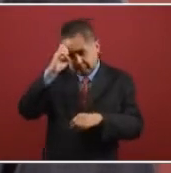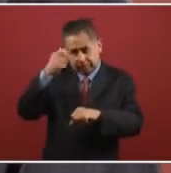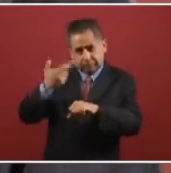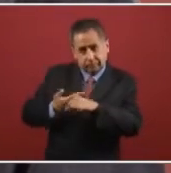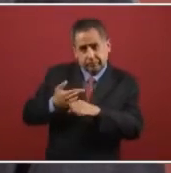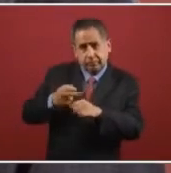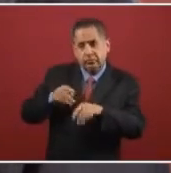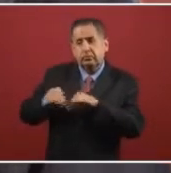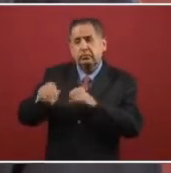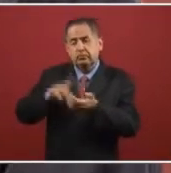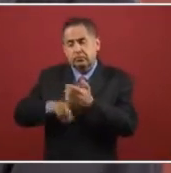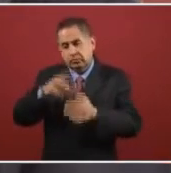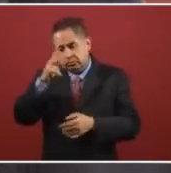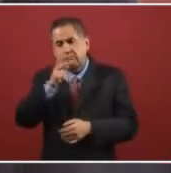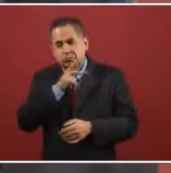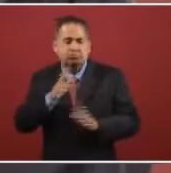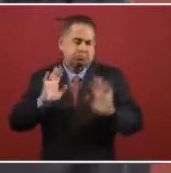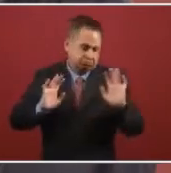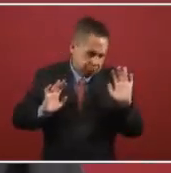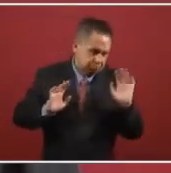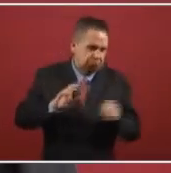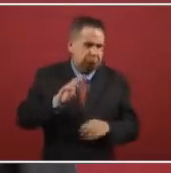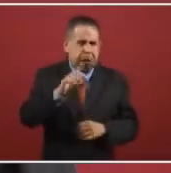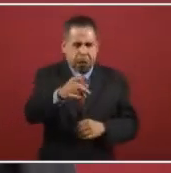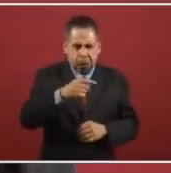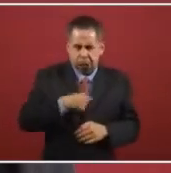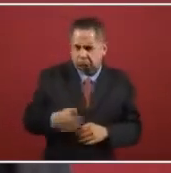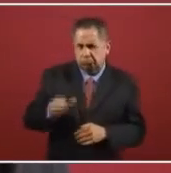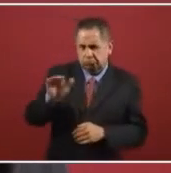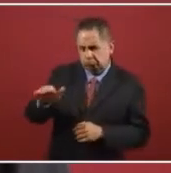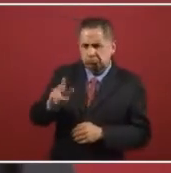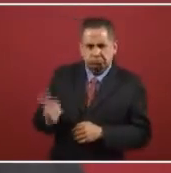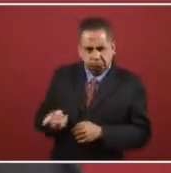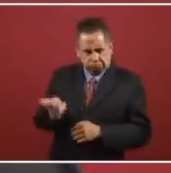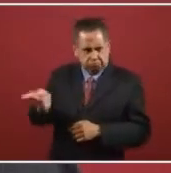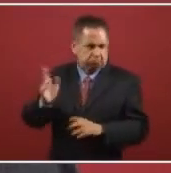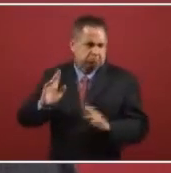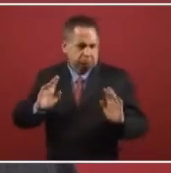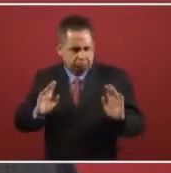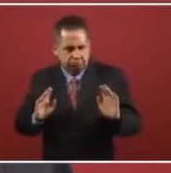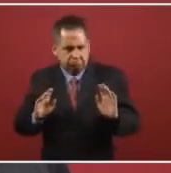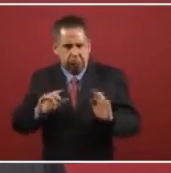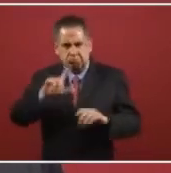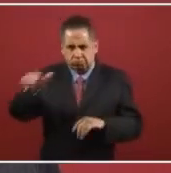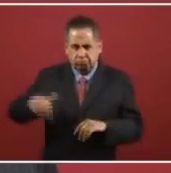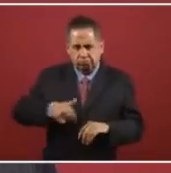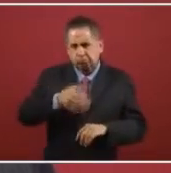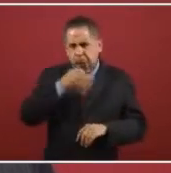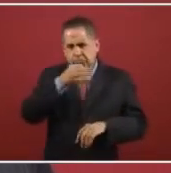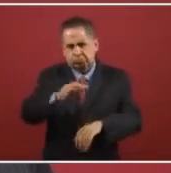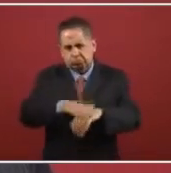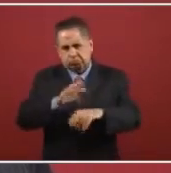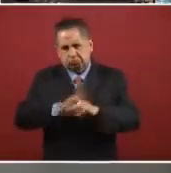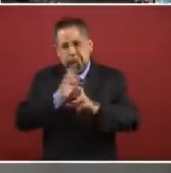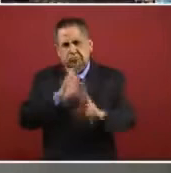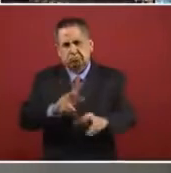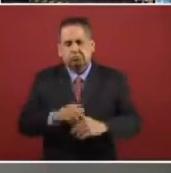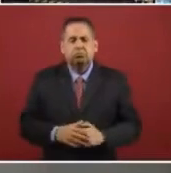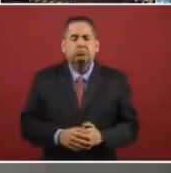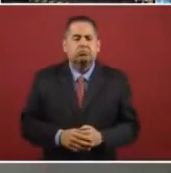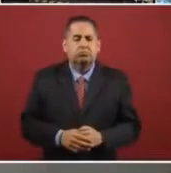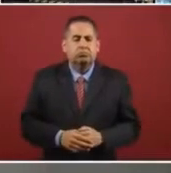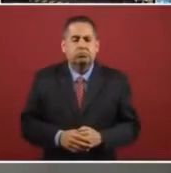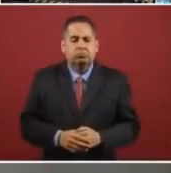strange people or foreign people in this place. And I'll